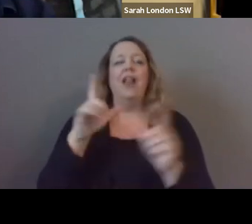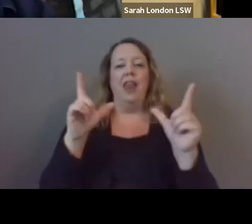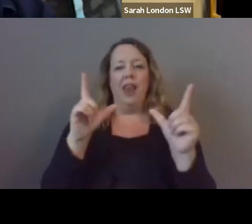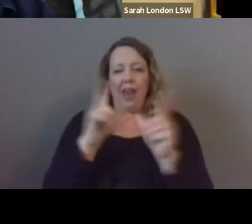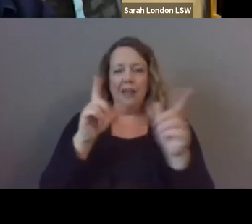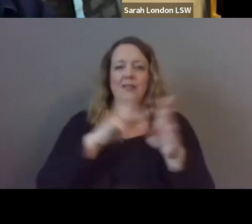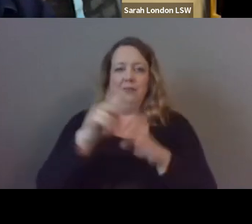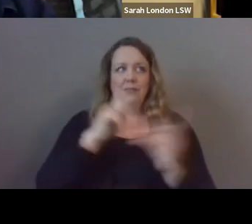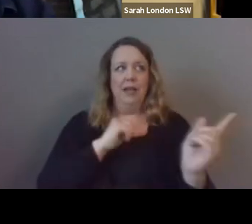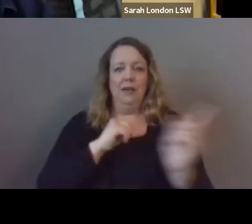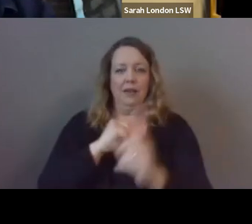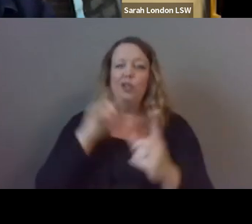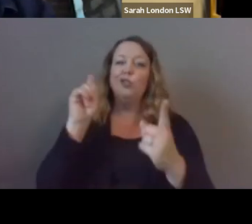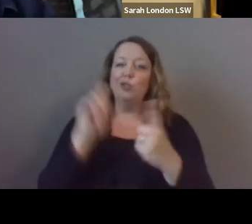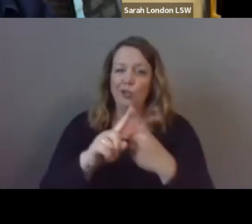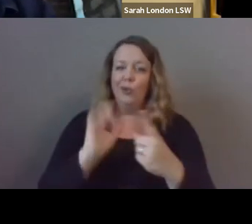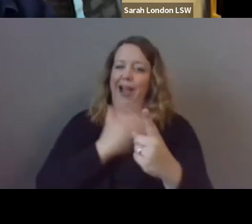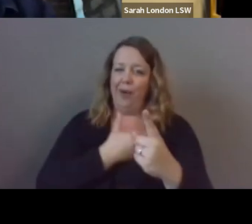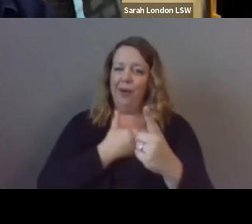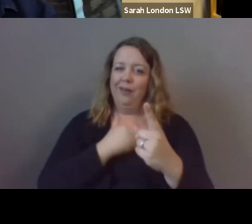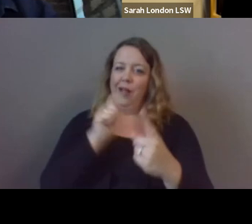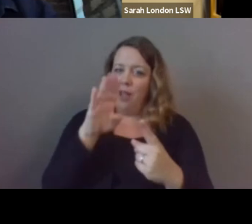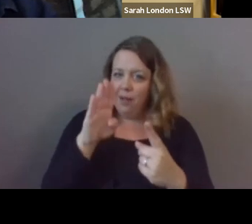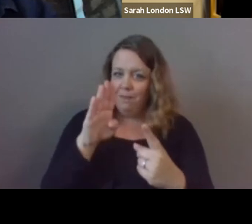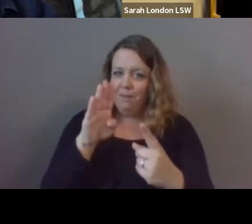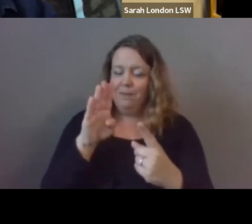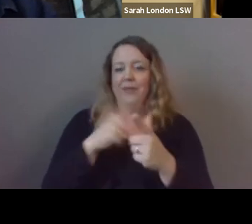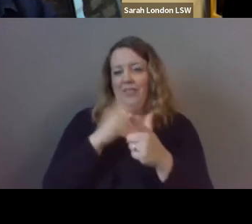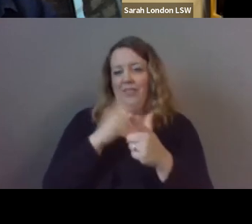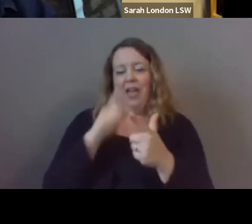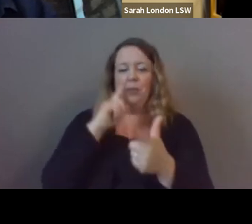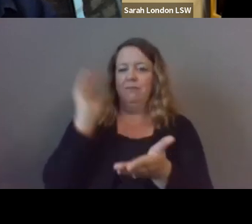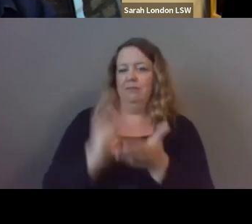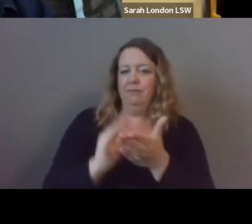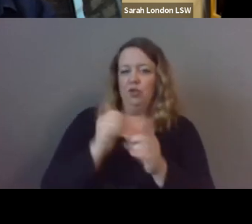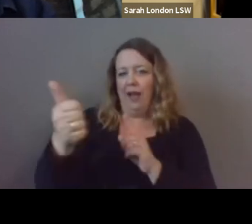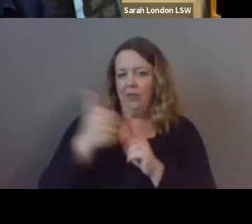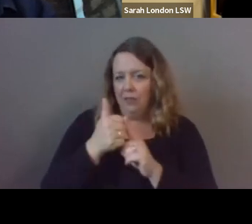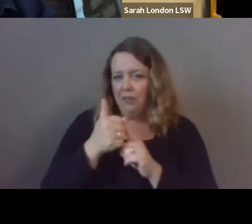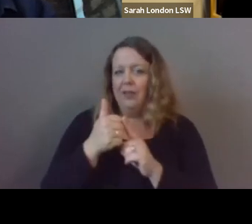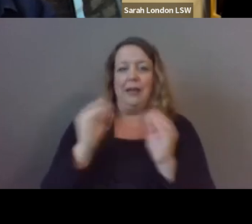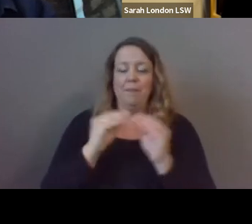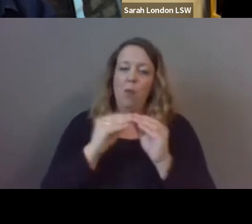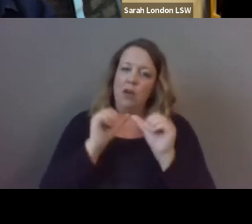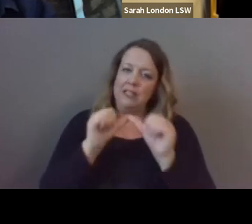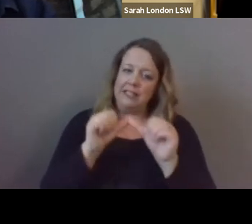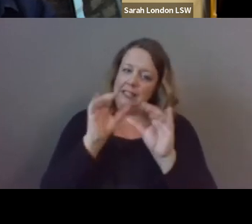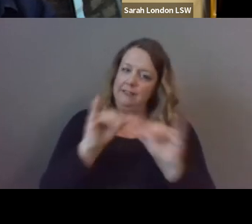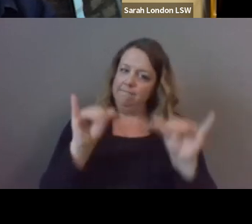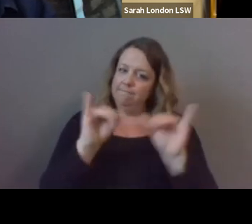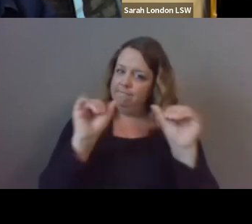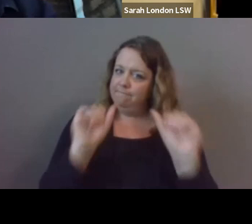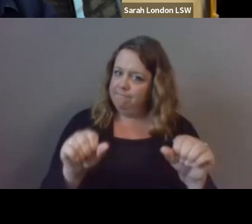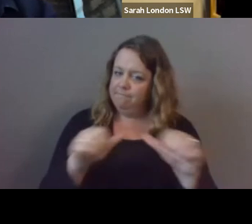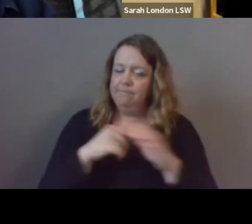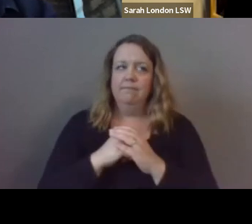clubhouses uh it eliminates that that aspect of it and provides more consistency around it and then it was an